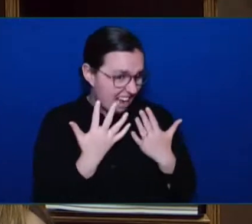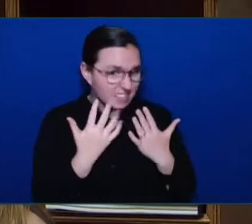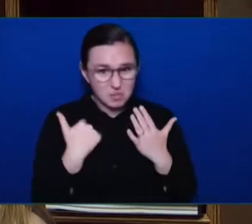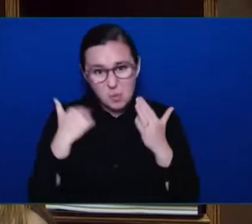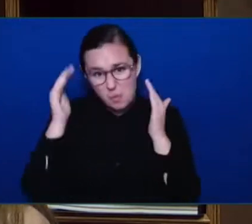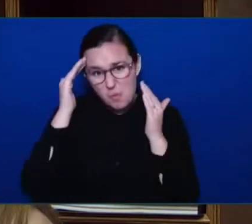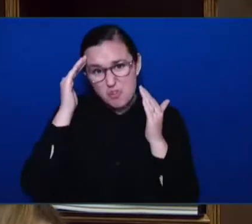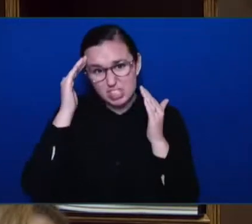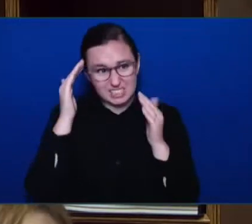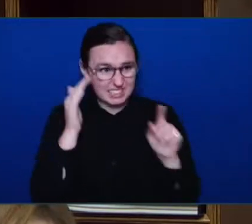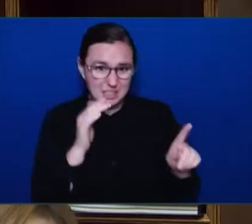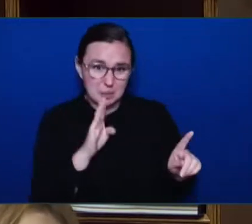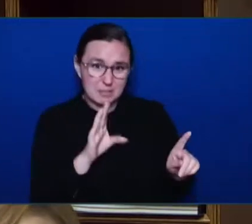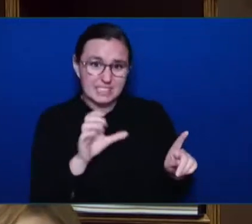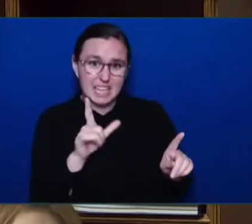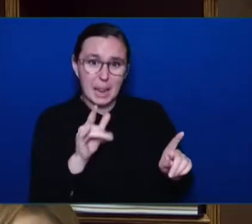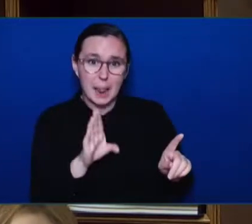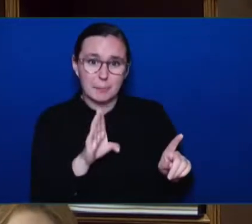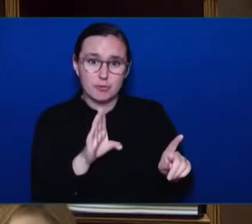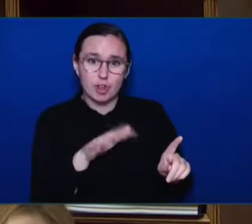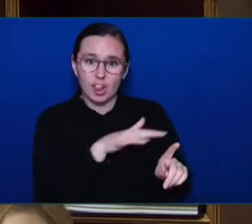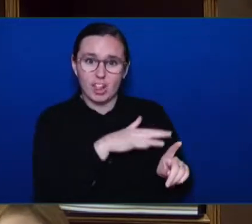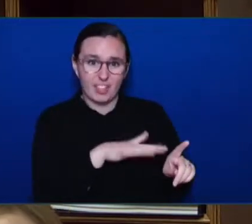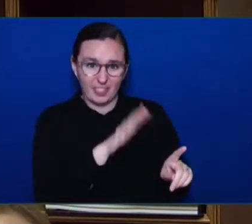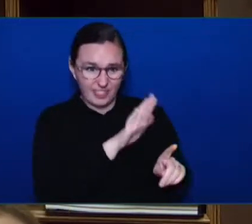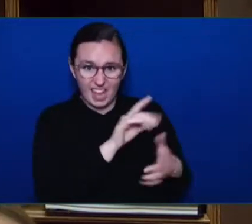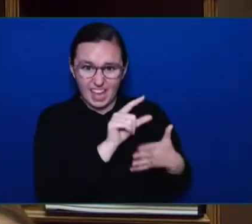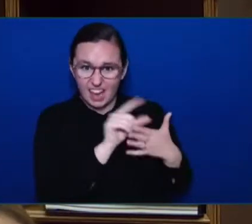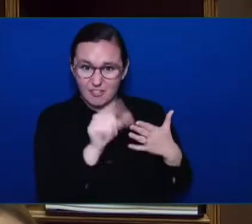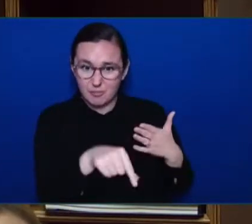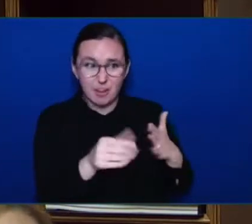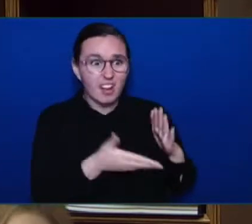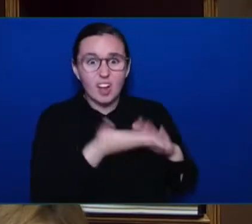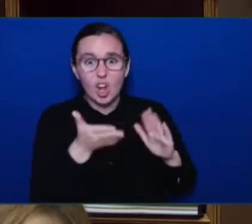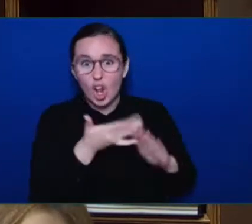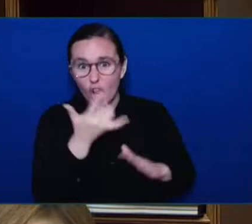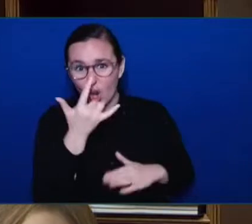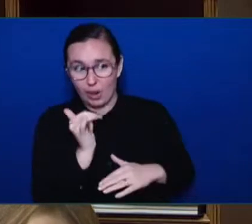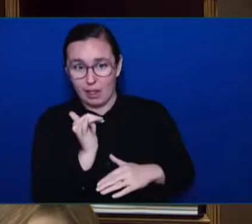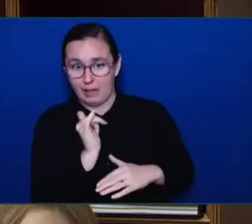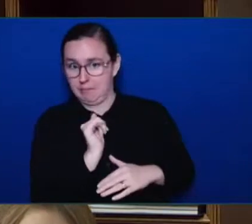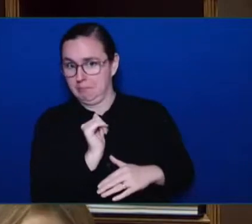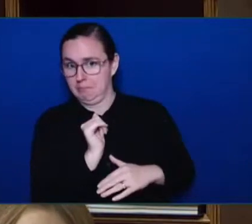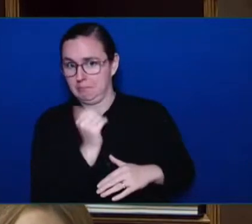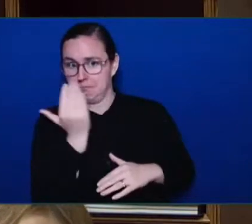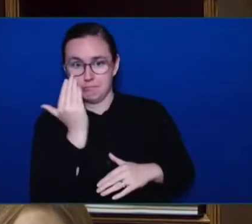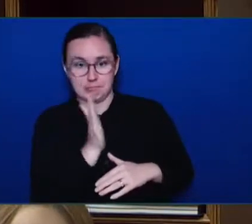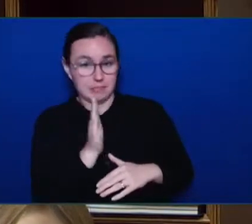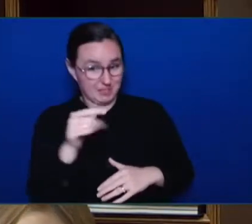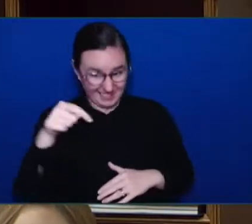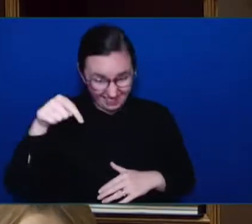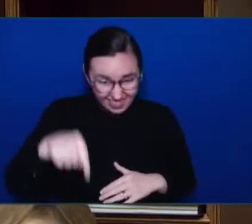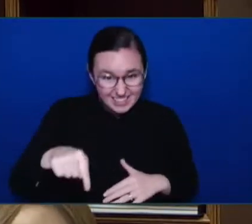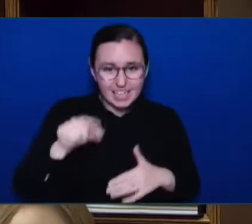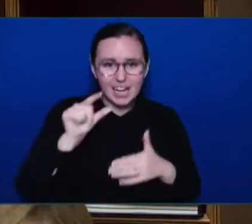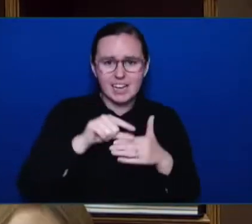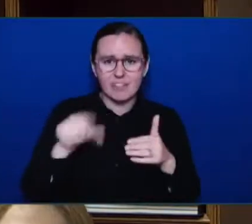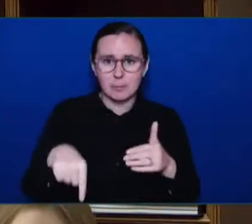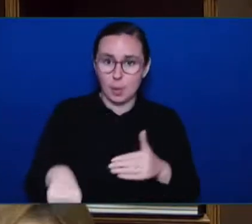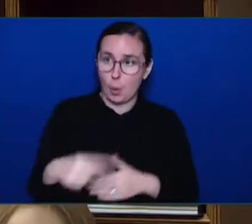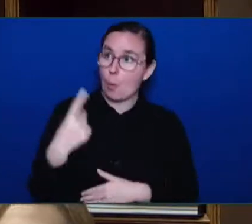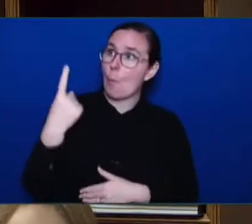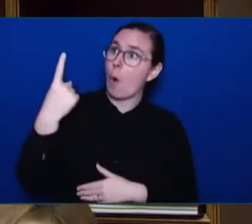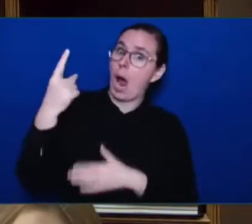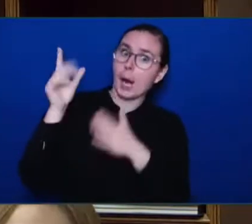operate a government, because here, in our government, this is a Cabinet decision. This isn't a top-down decision. This is a Cabinet decision.